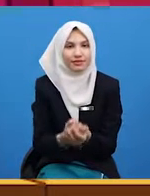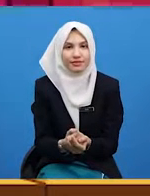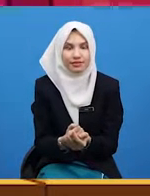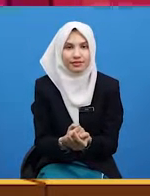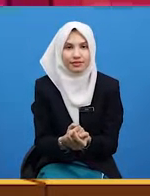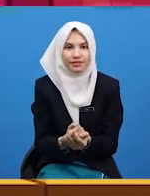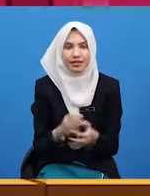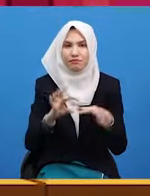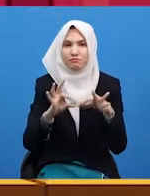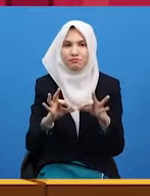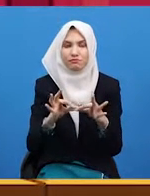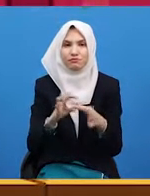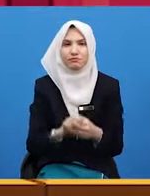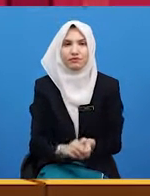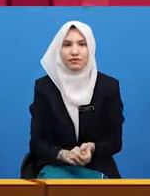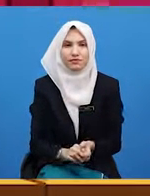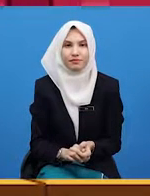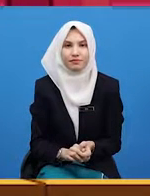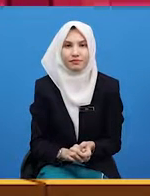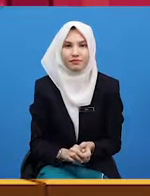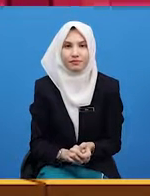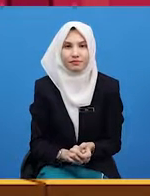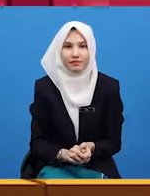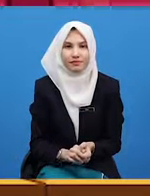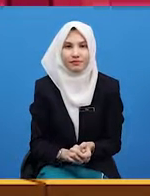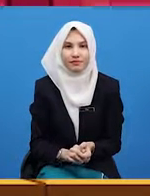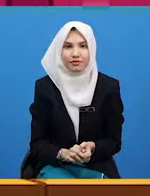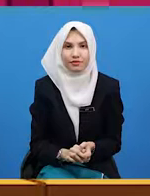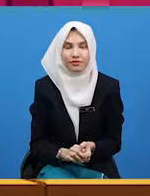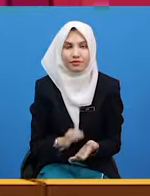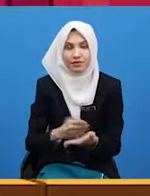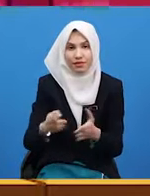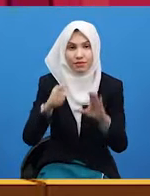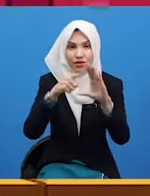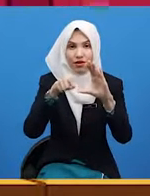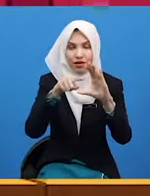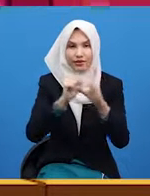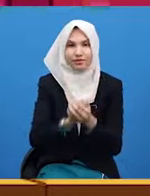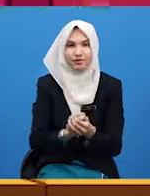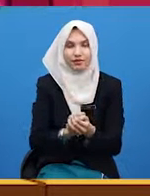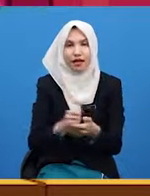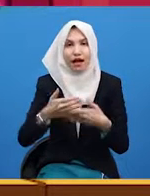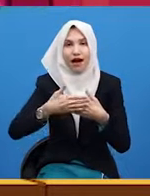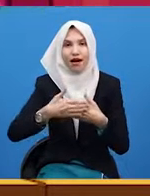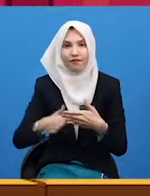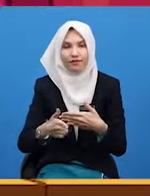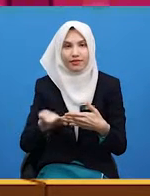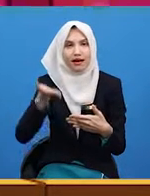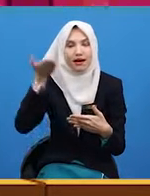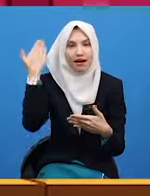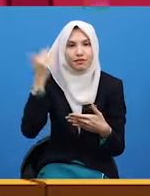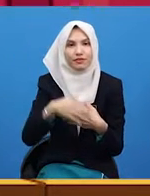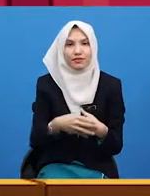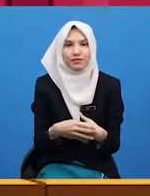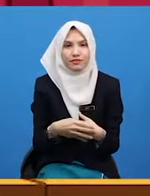if the minutes are on this side of the clock after half past and all the way